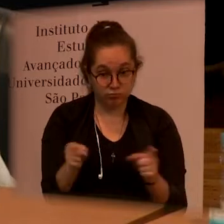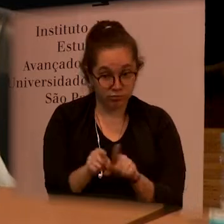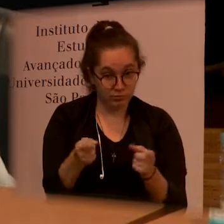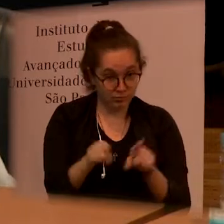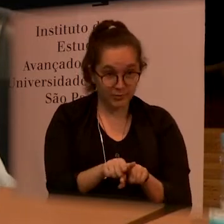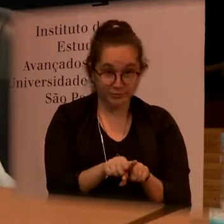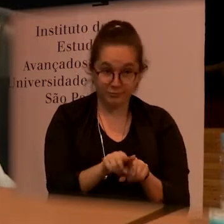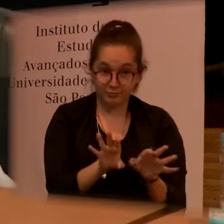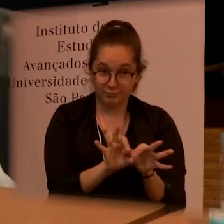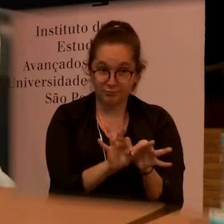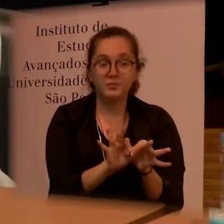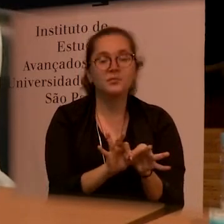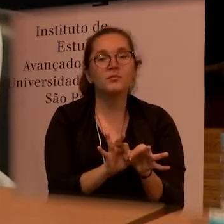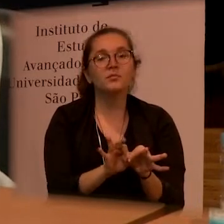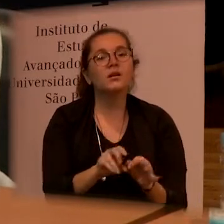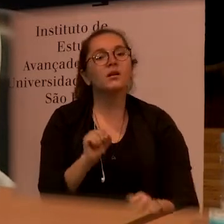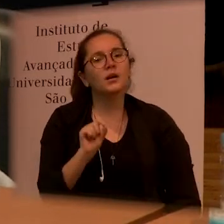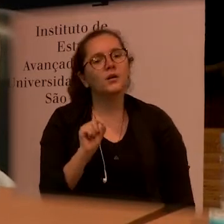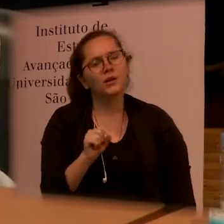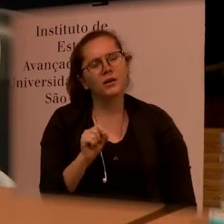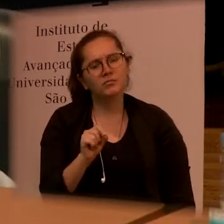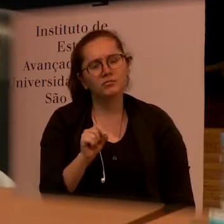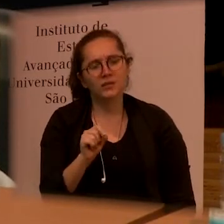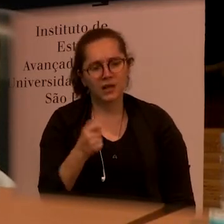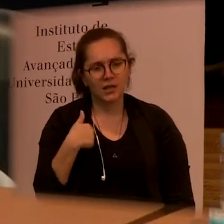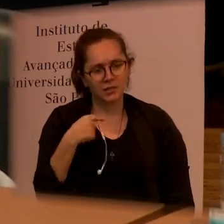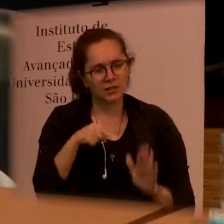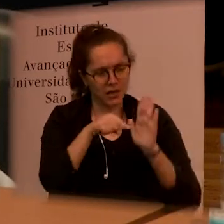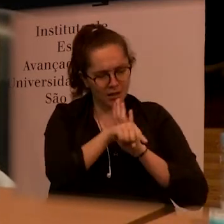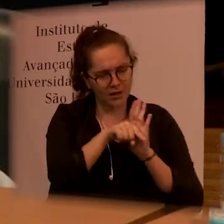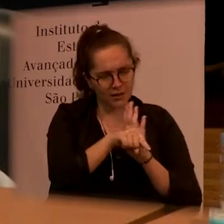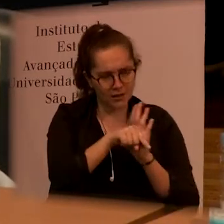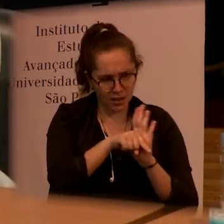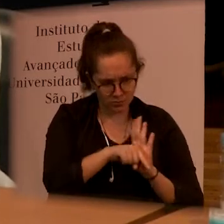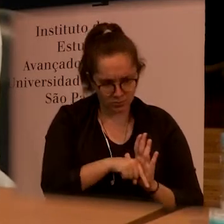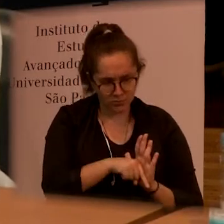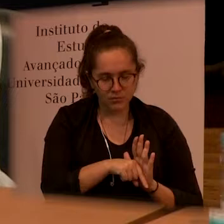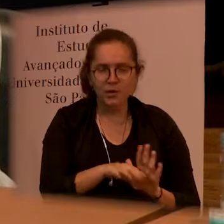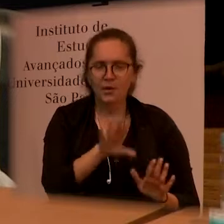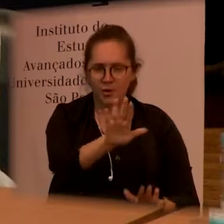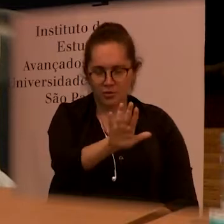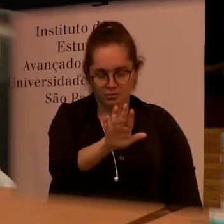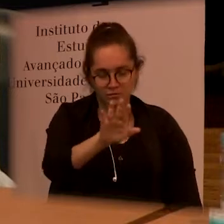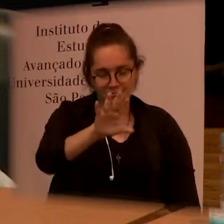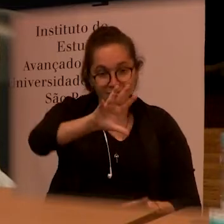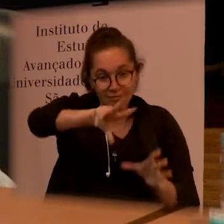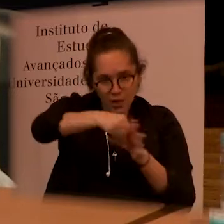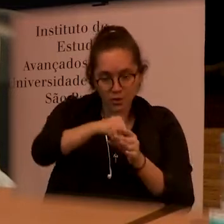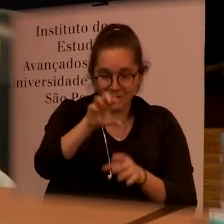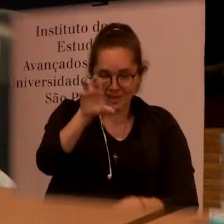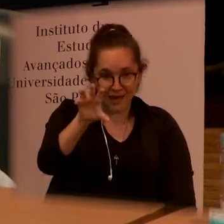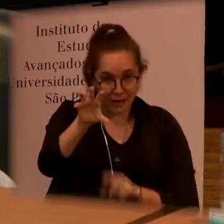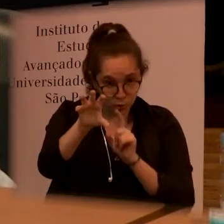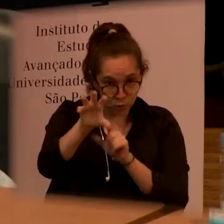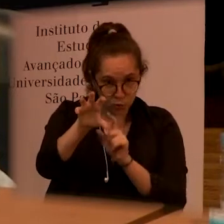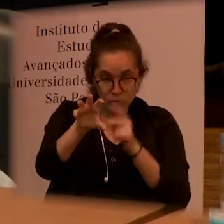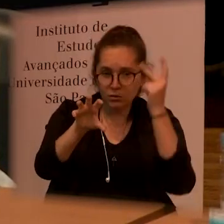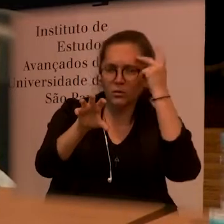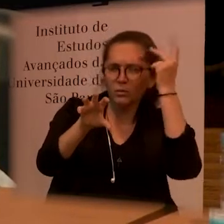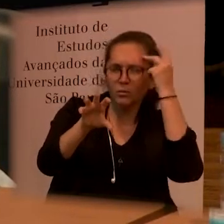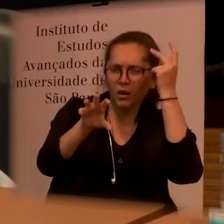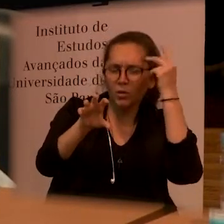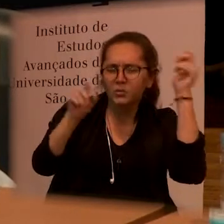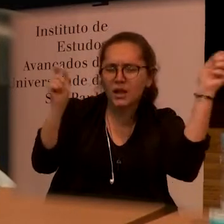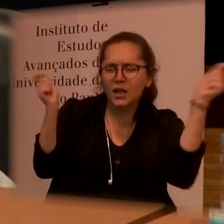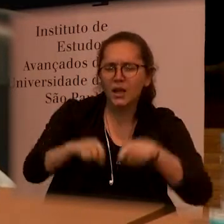promote these joint actions in order to assess what